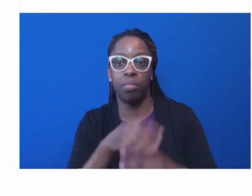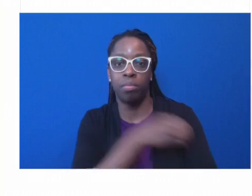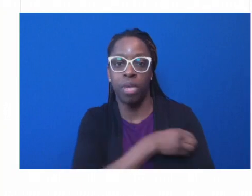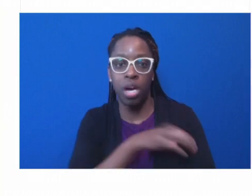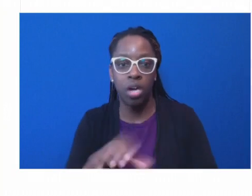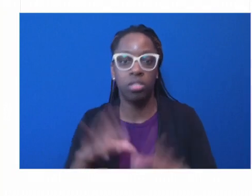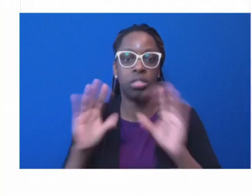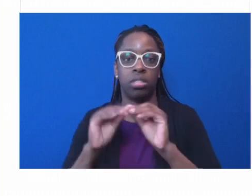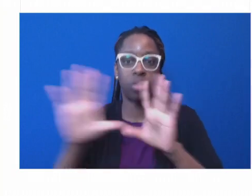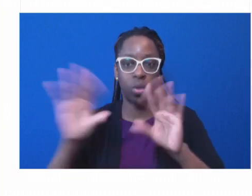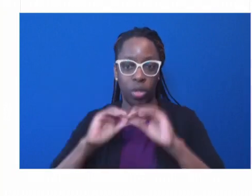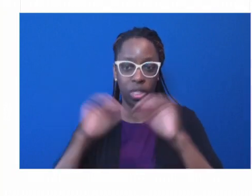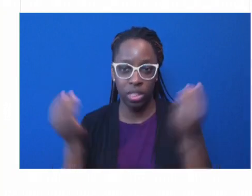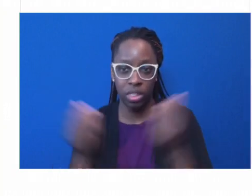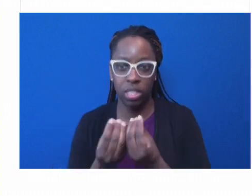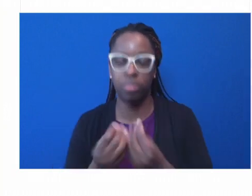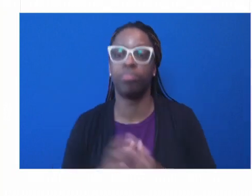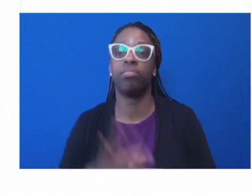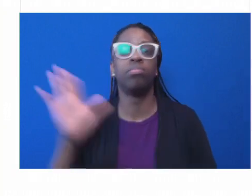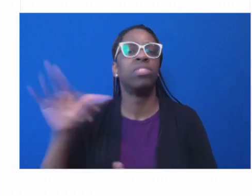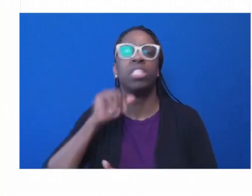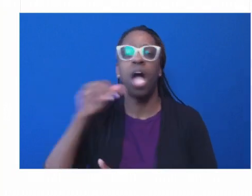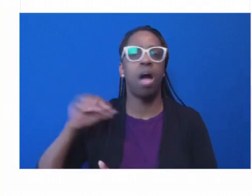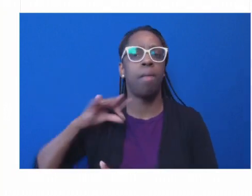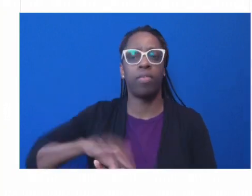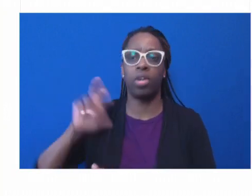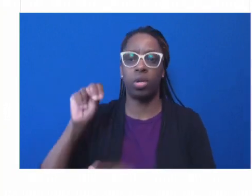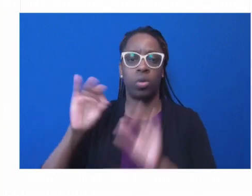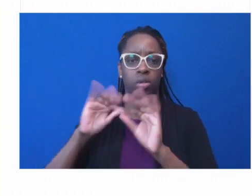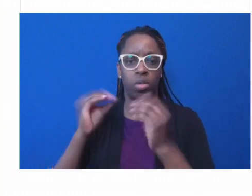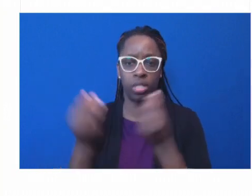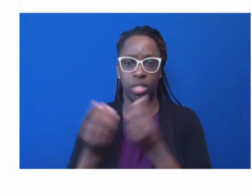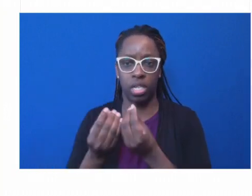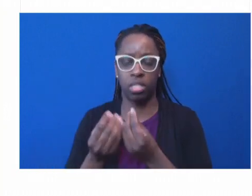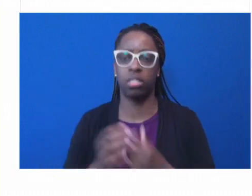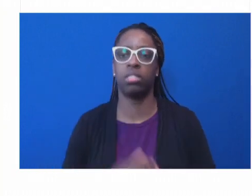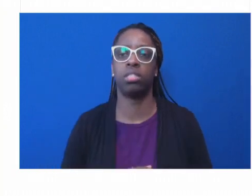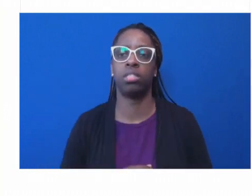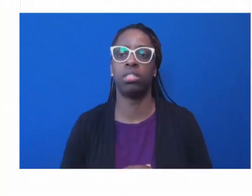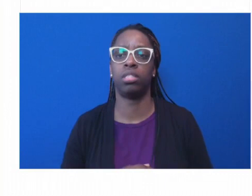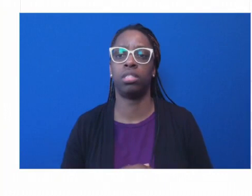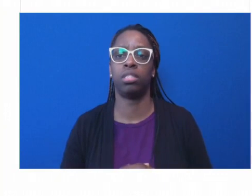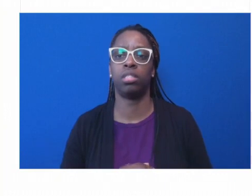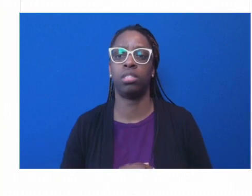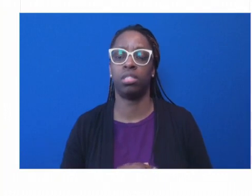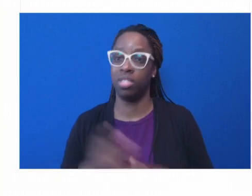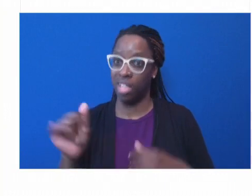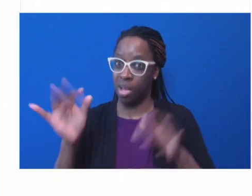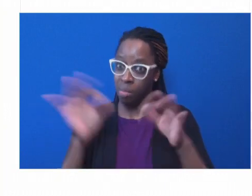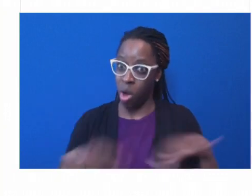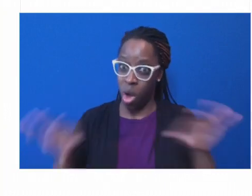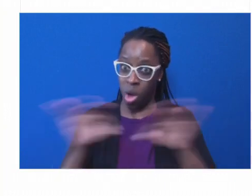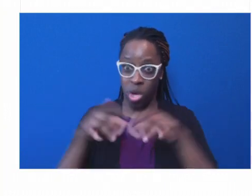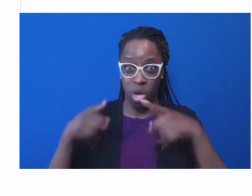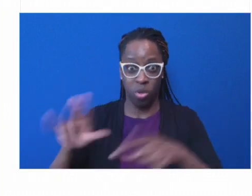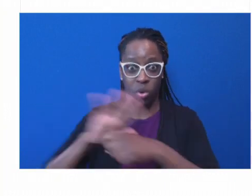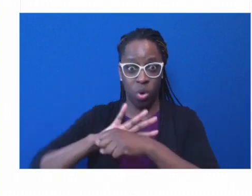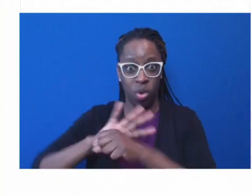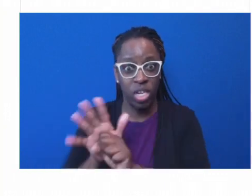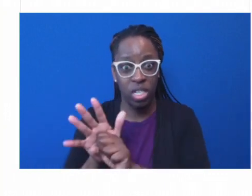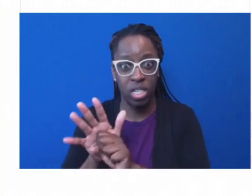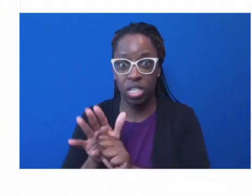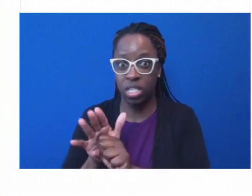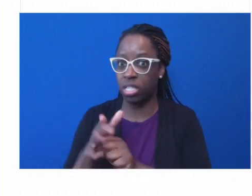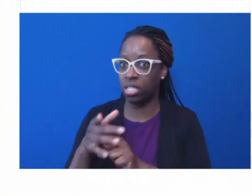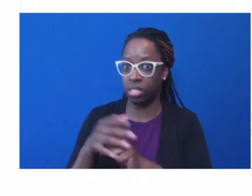absolutely essential during the pandemic and obvious when it wasn't. But I would argue that a couple of places need